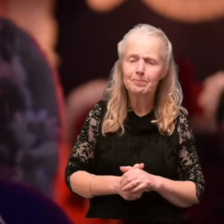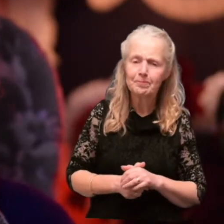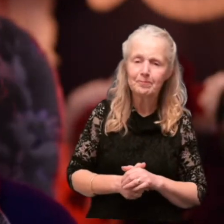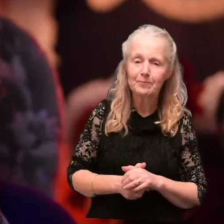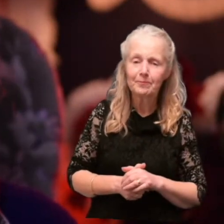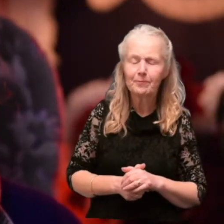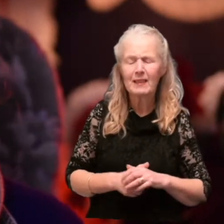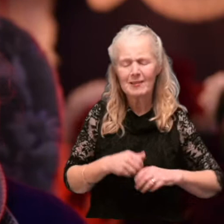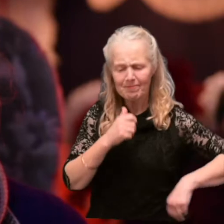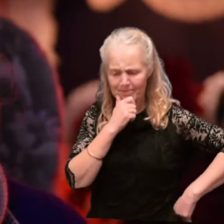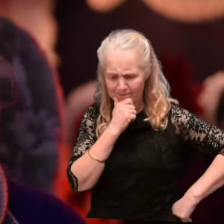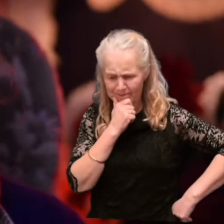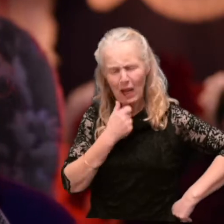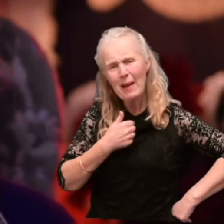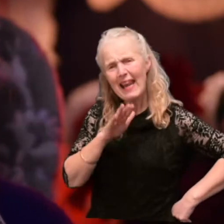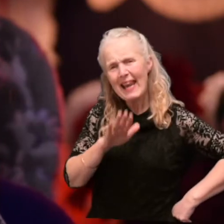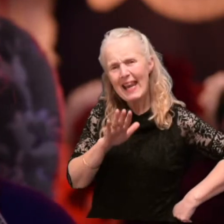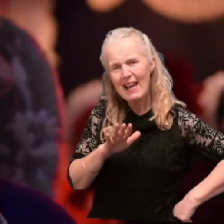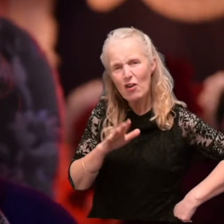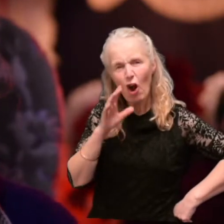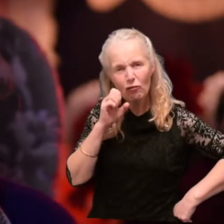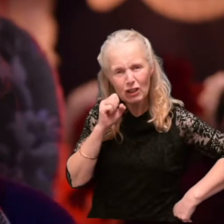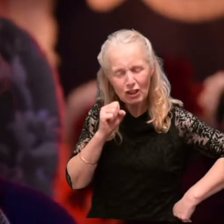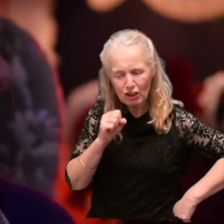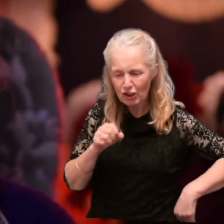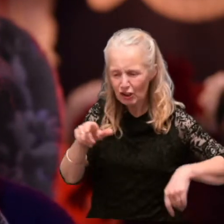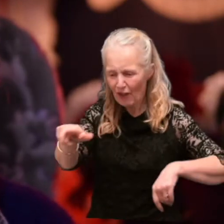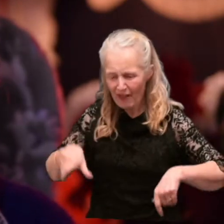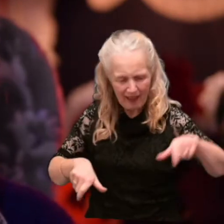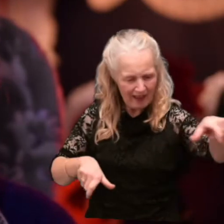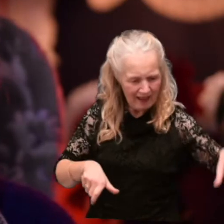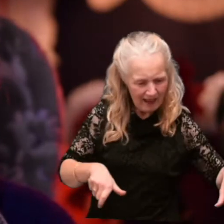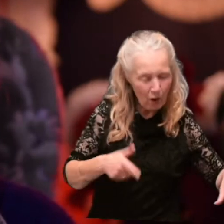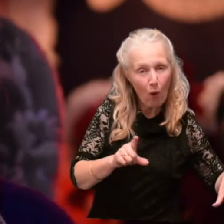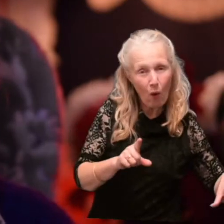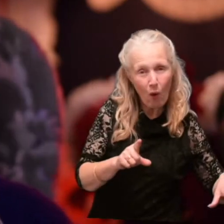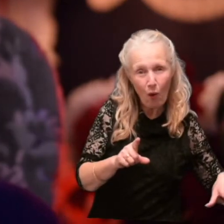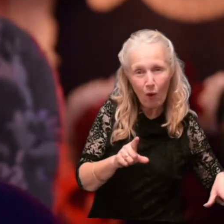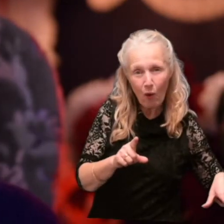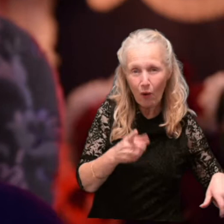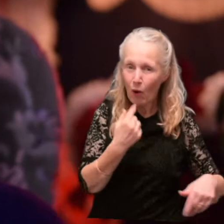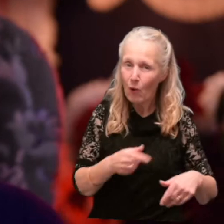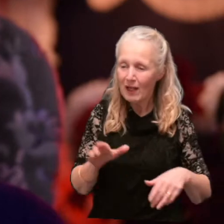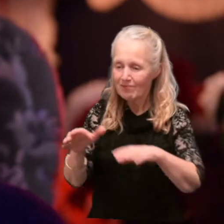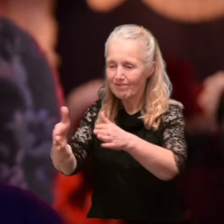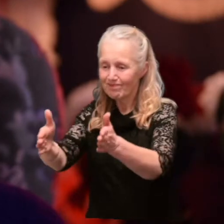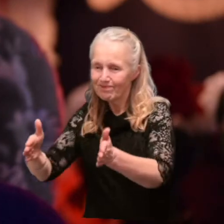Shall I leave the orange four mica at both ends? Or just the orange four mica at one end?